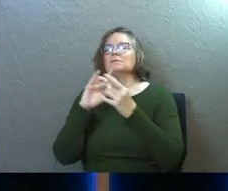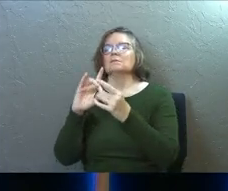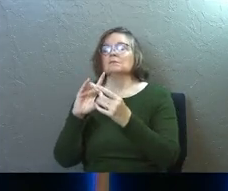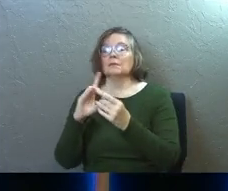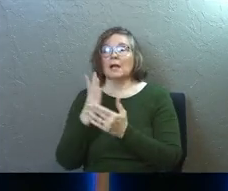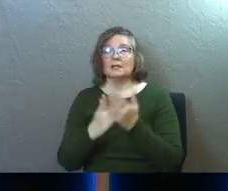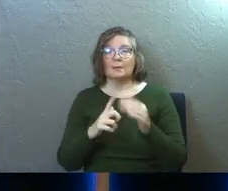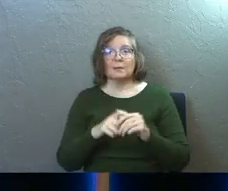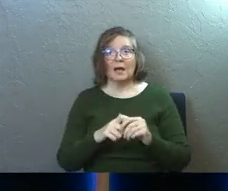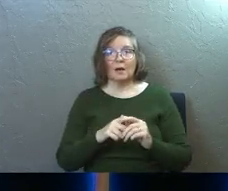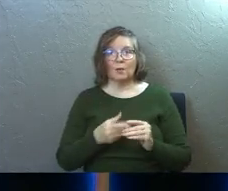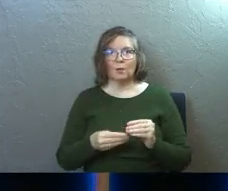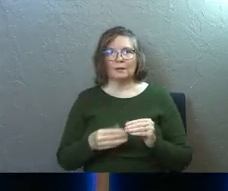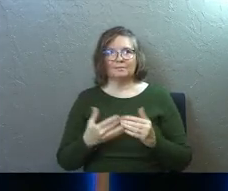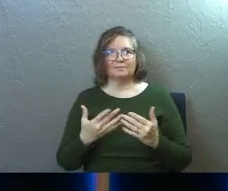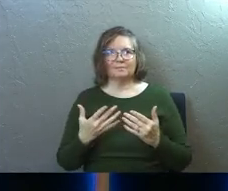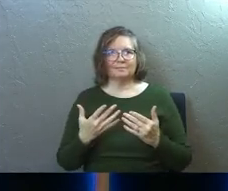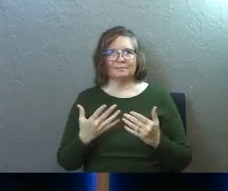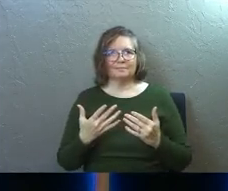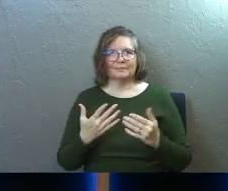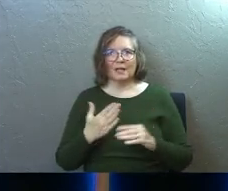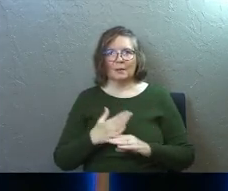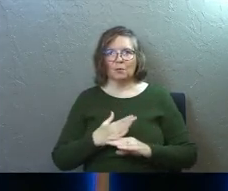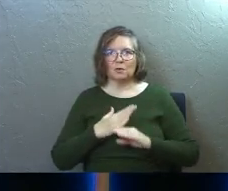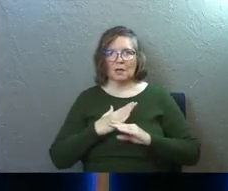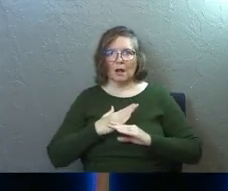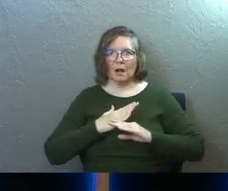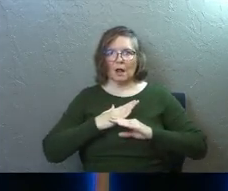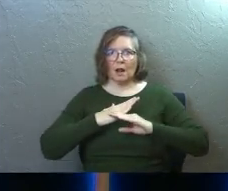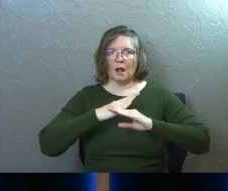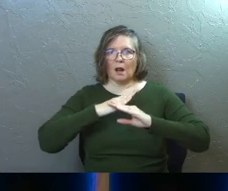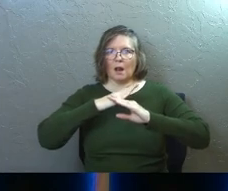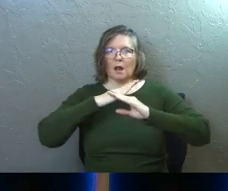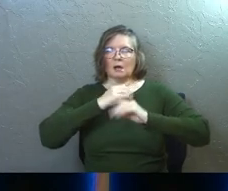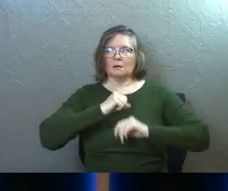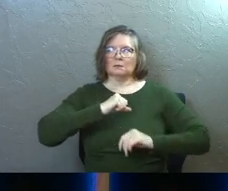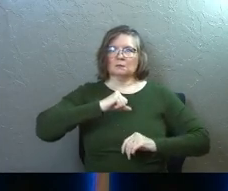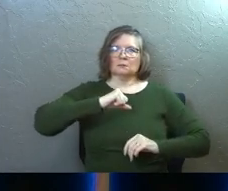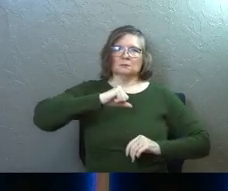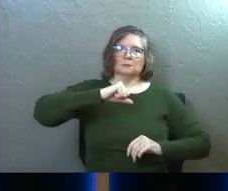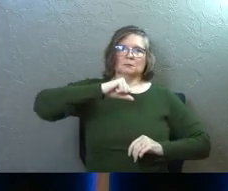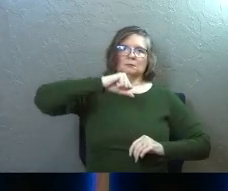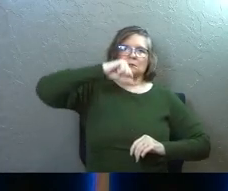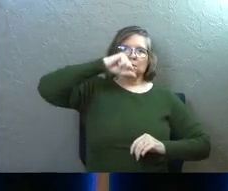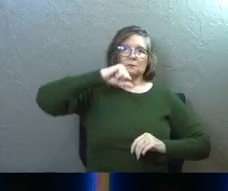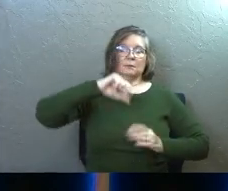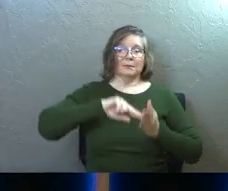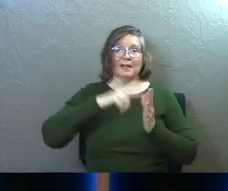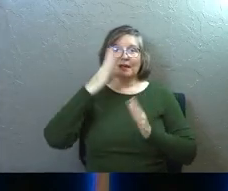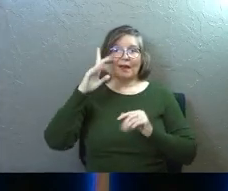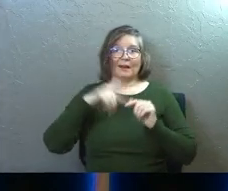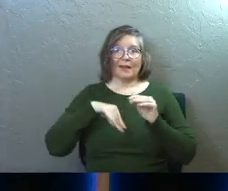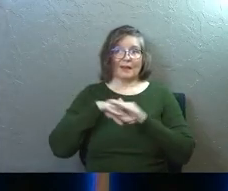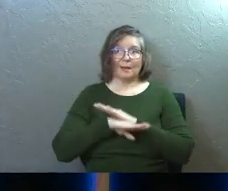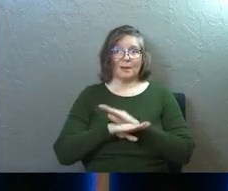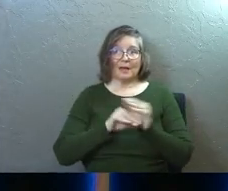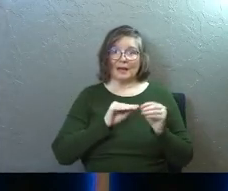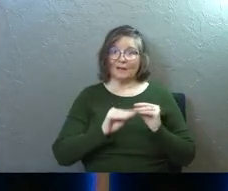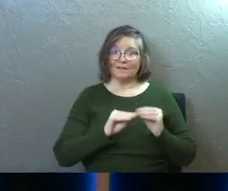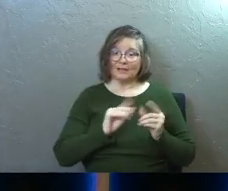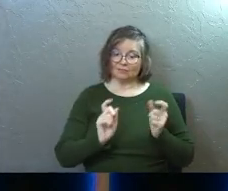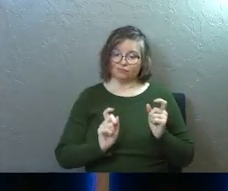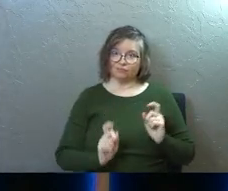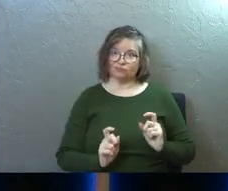you kind of built up this, I don't know, this protection, this wall around yourself where God can't wreck you anymore. I mean,